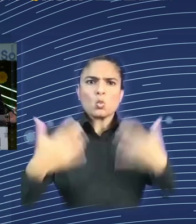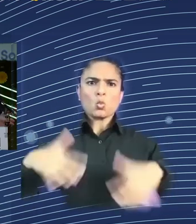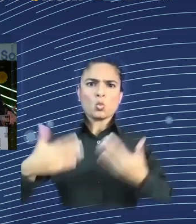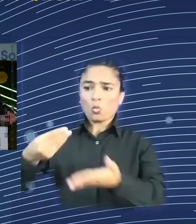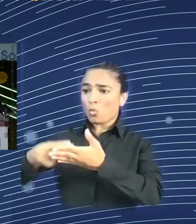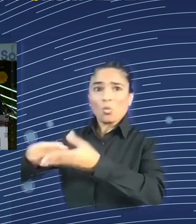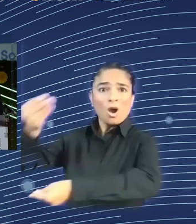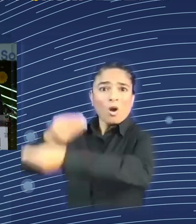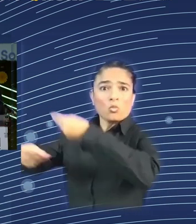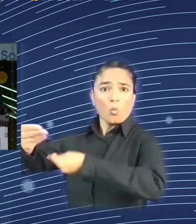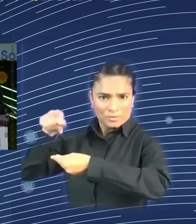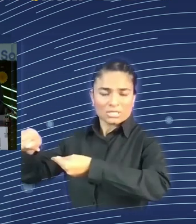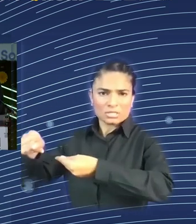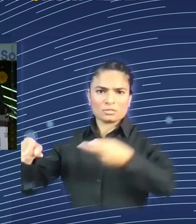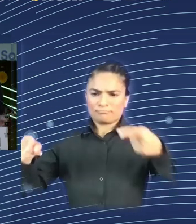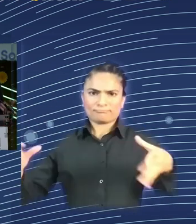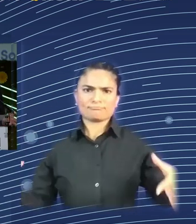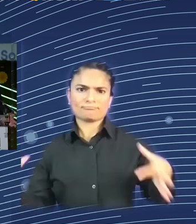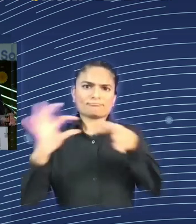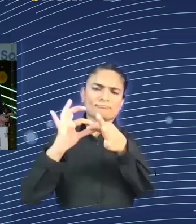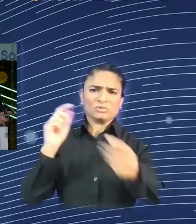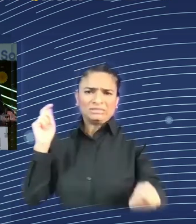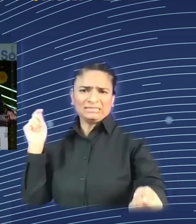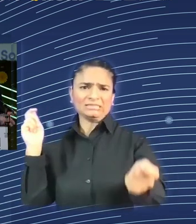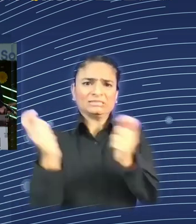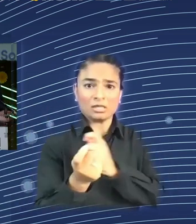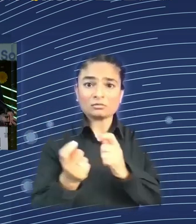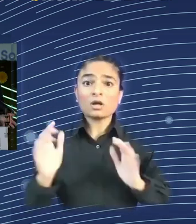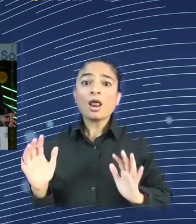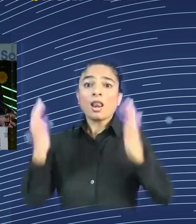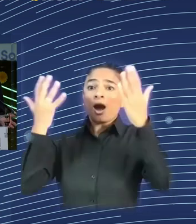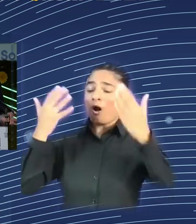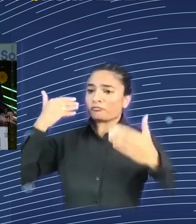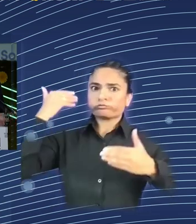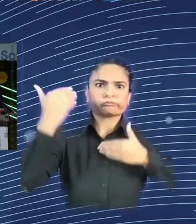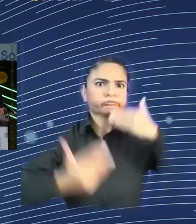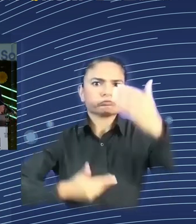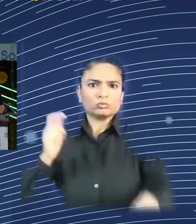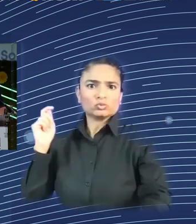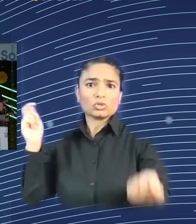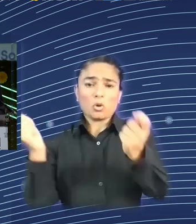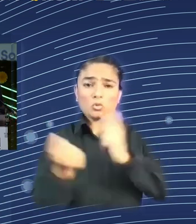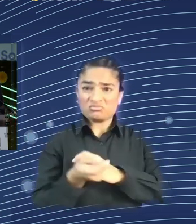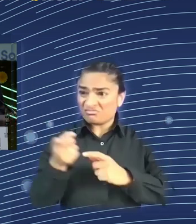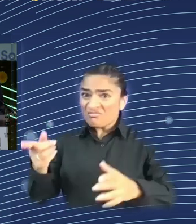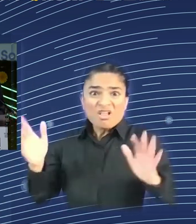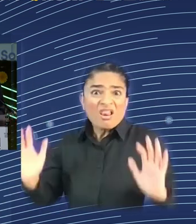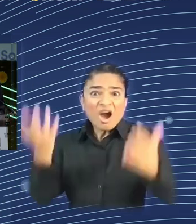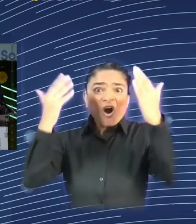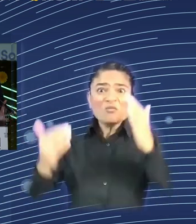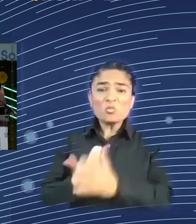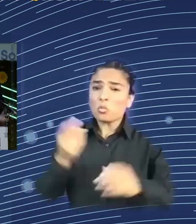call an industrial revolution. Now, industrial revolutions don't happen very frequently, but when they happen, the